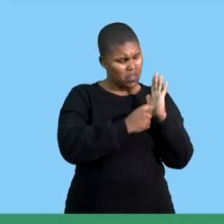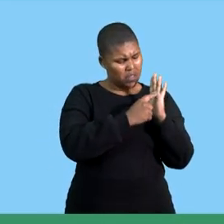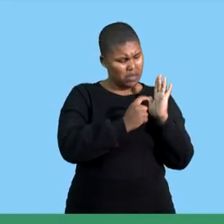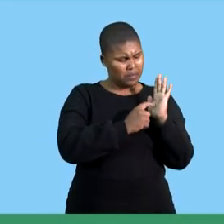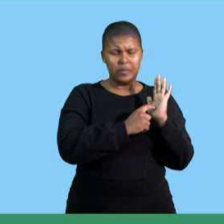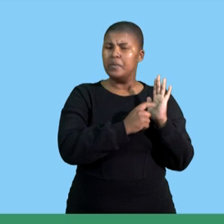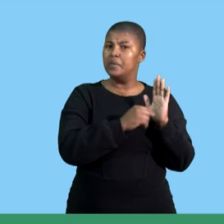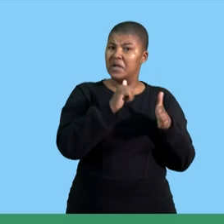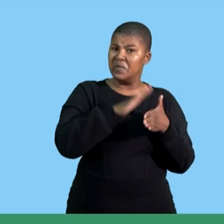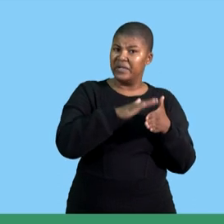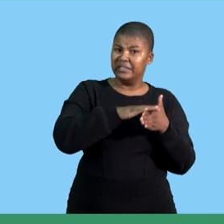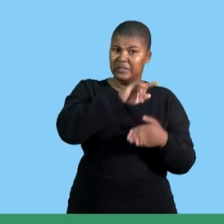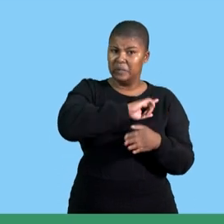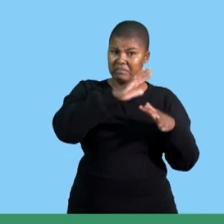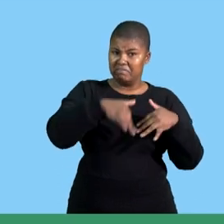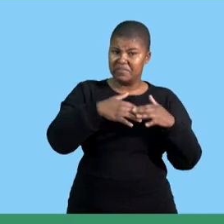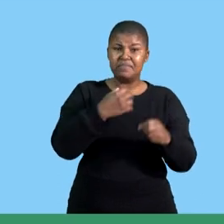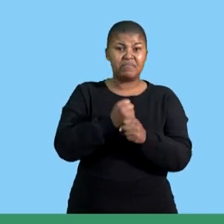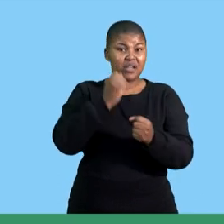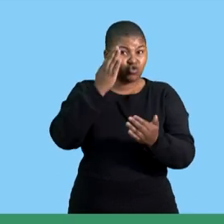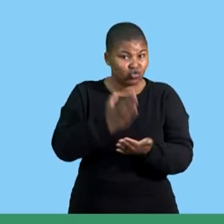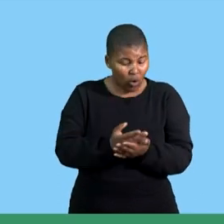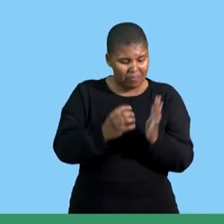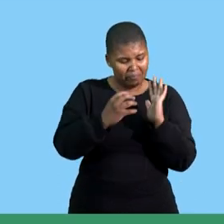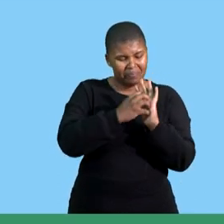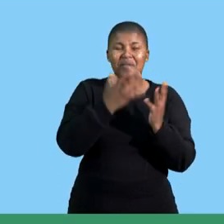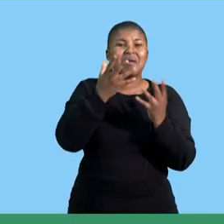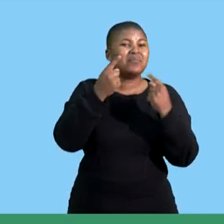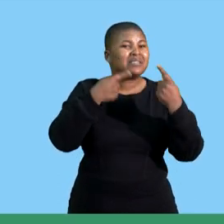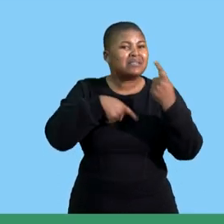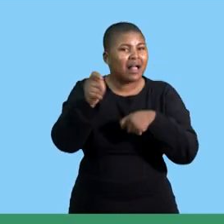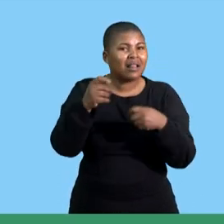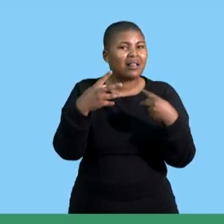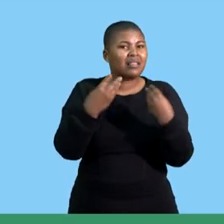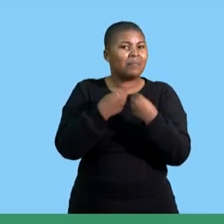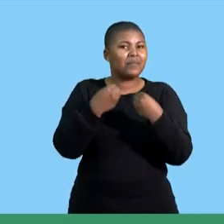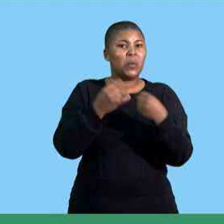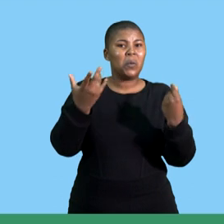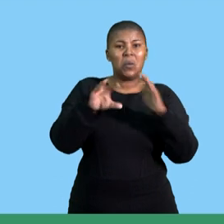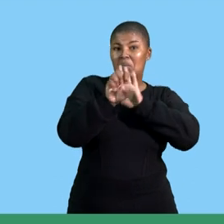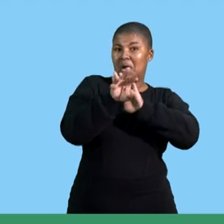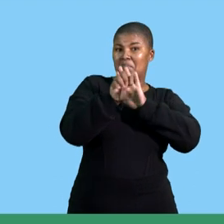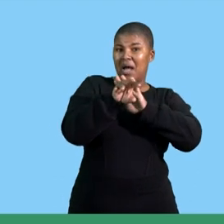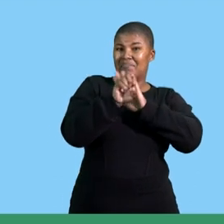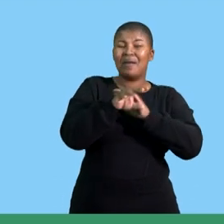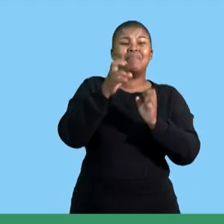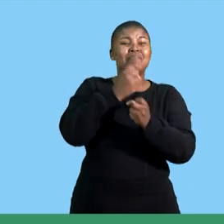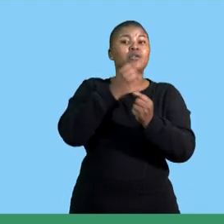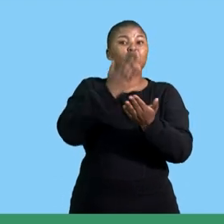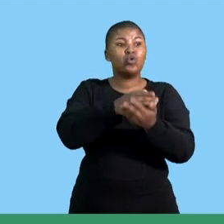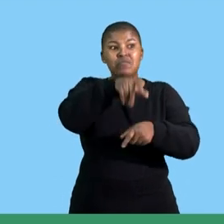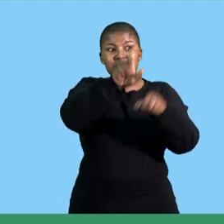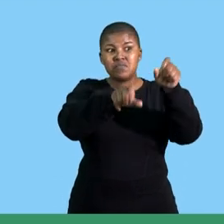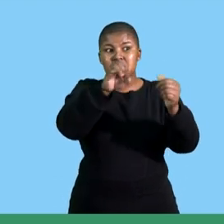so you need to make sure that the subject or the main theme of the flyer is eye-catching so that the reader can be